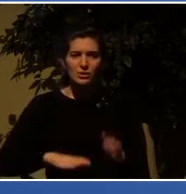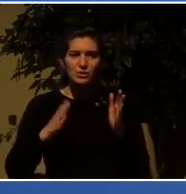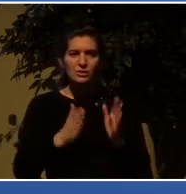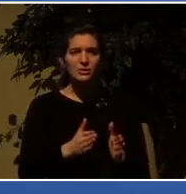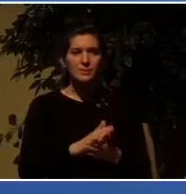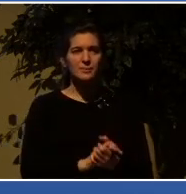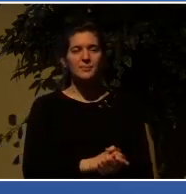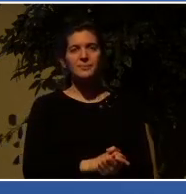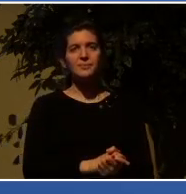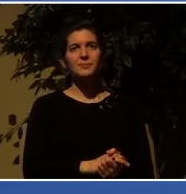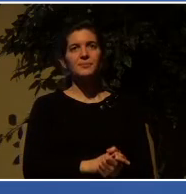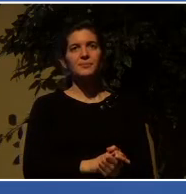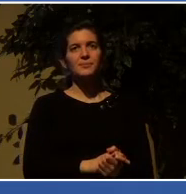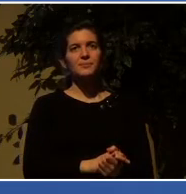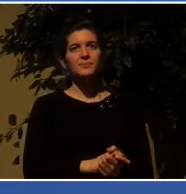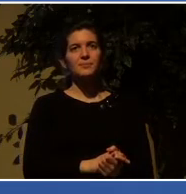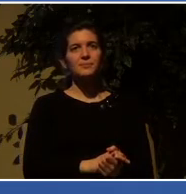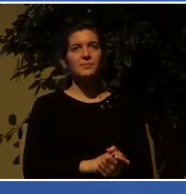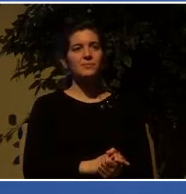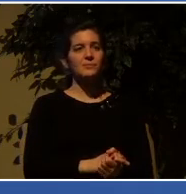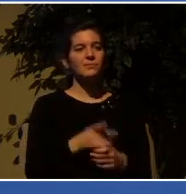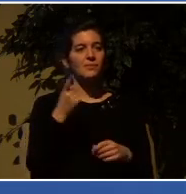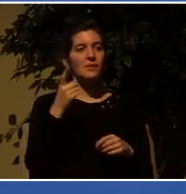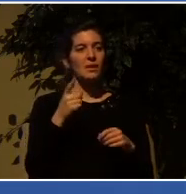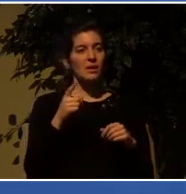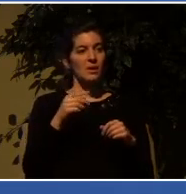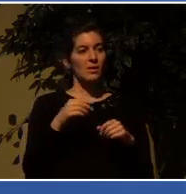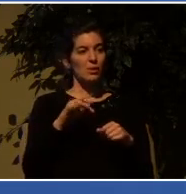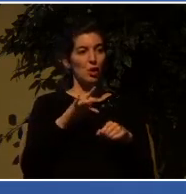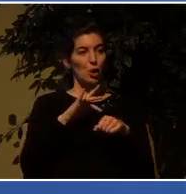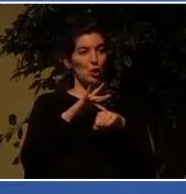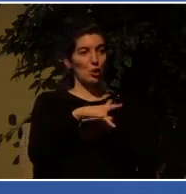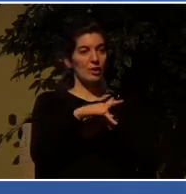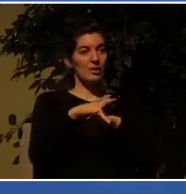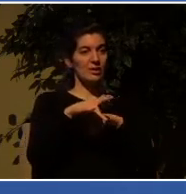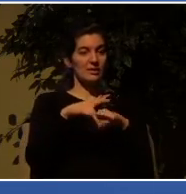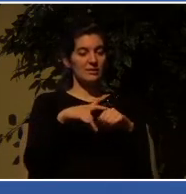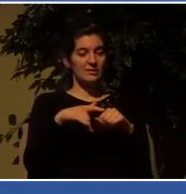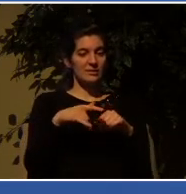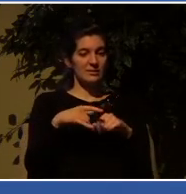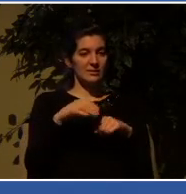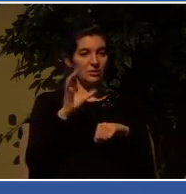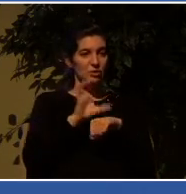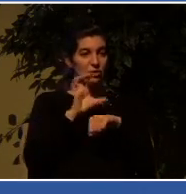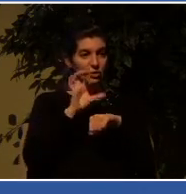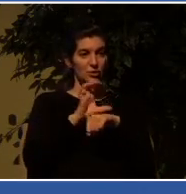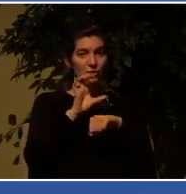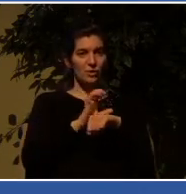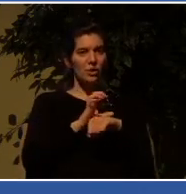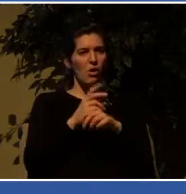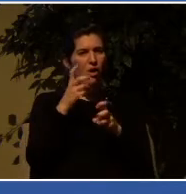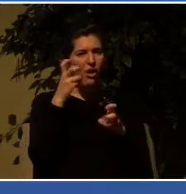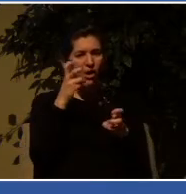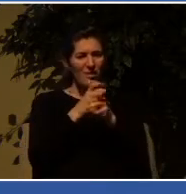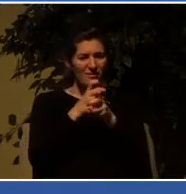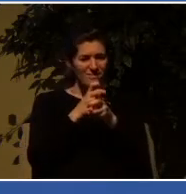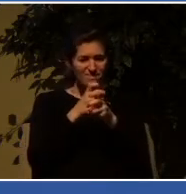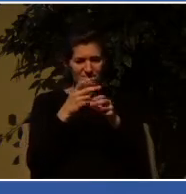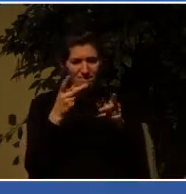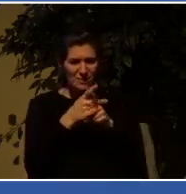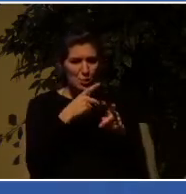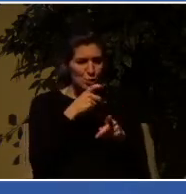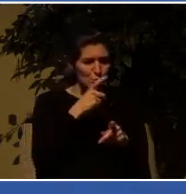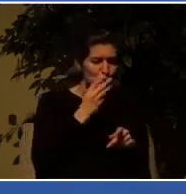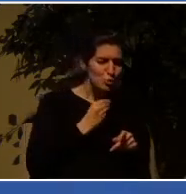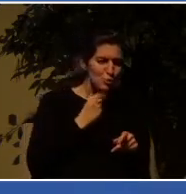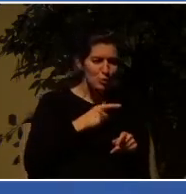the early days of the Christian church, it was hard to distinguish Jews from Christians because, of course, Christians came from